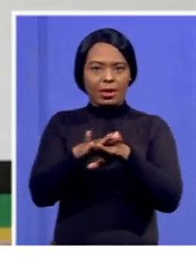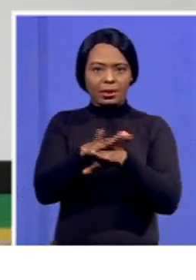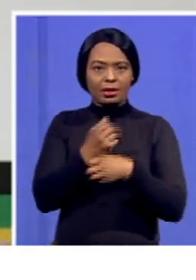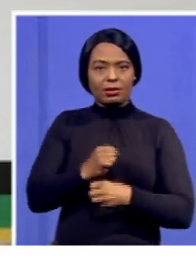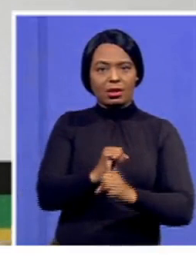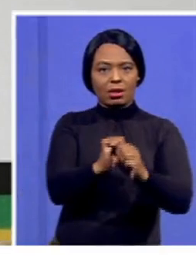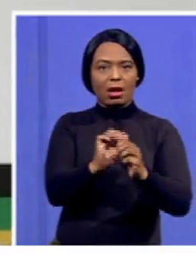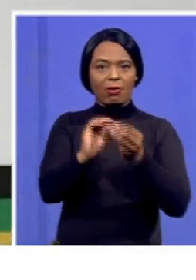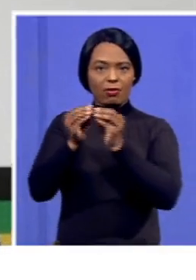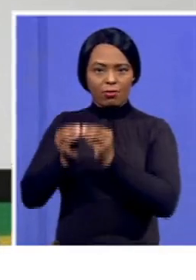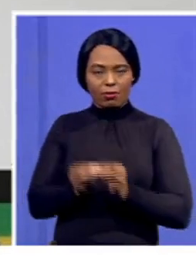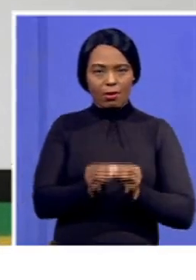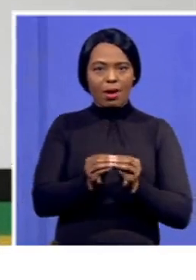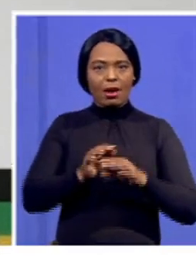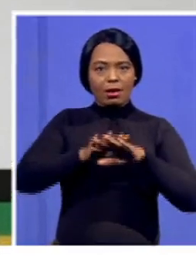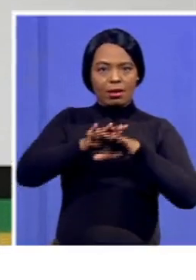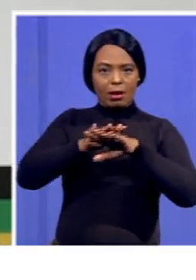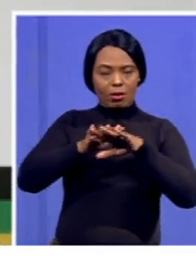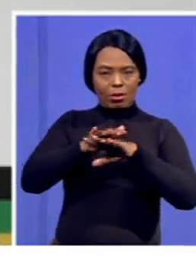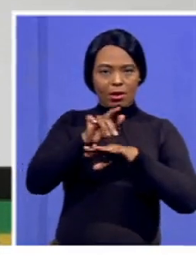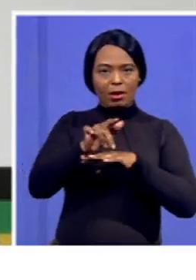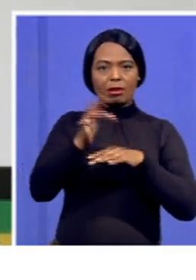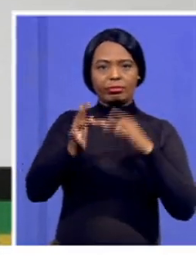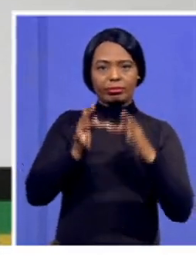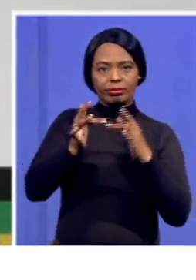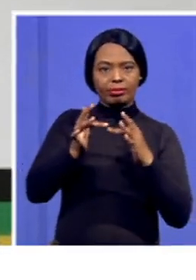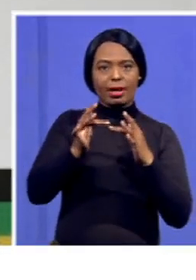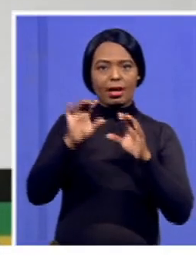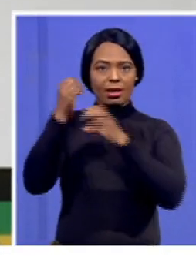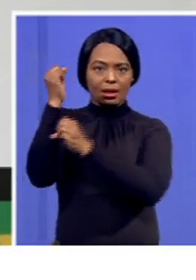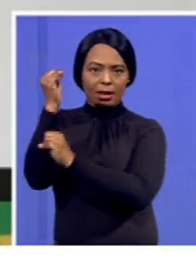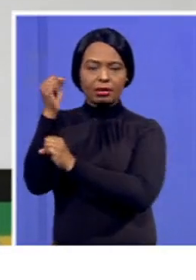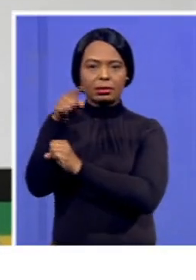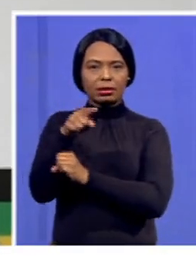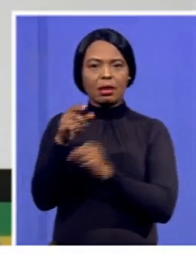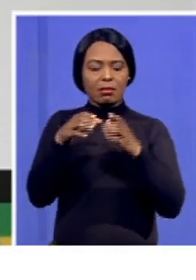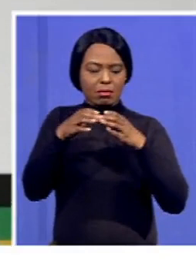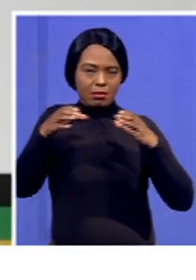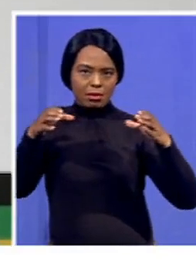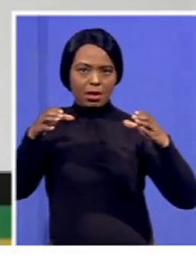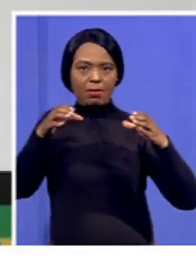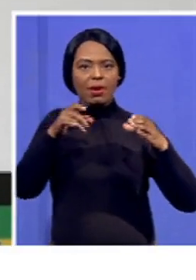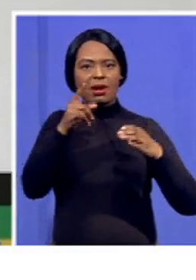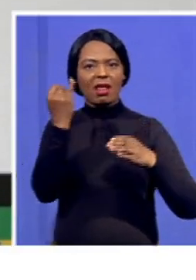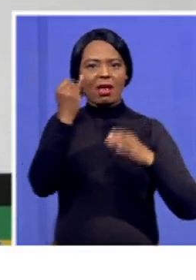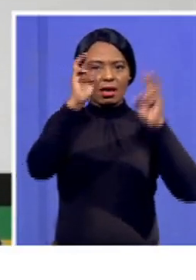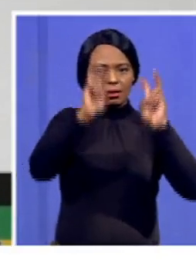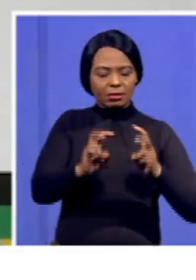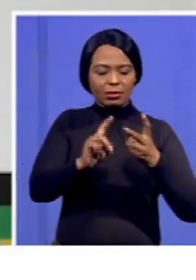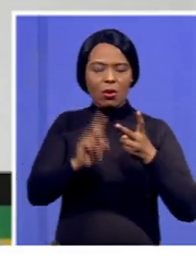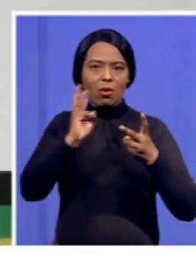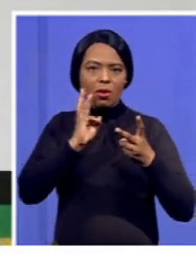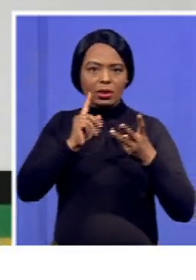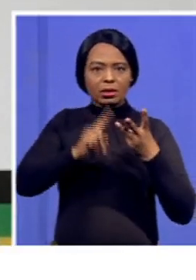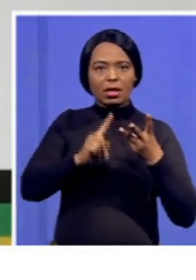of network industries to facilitate expanded investment in sectors such as electricity, telecoms, water,